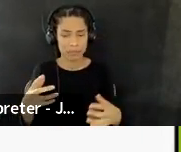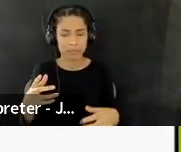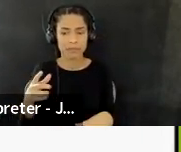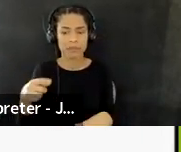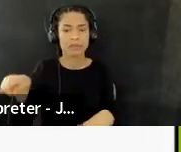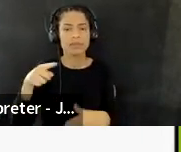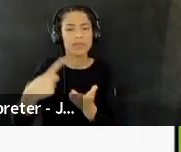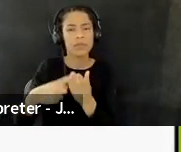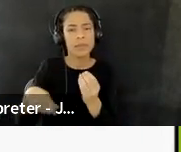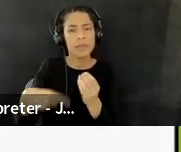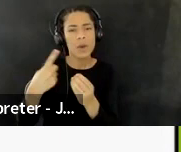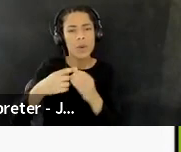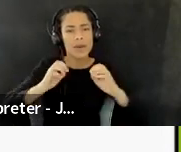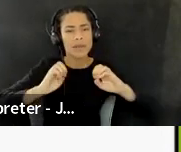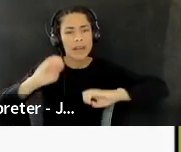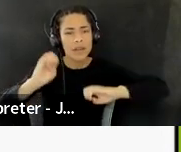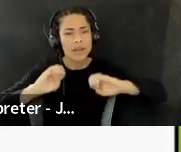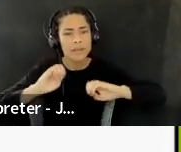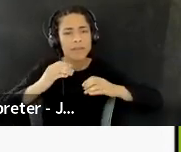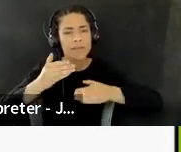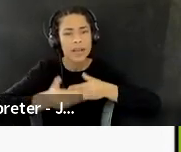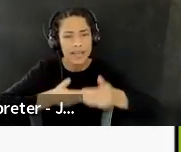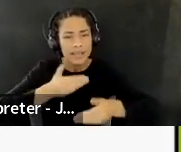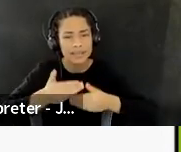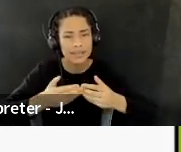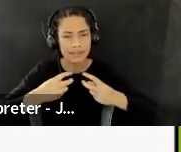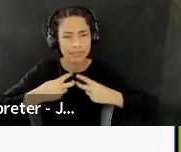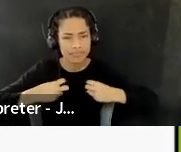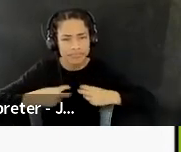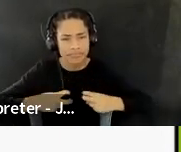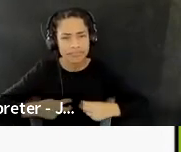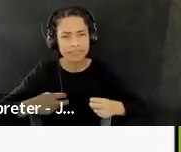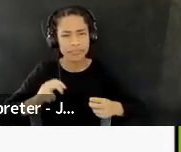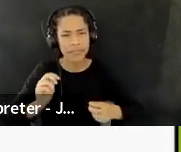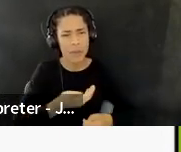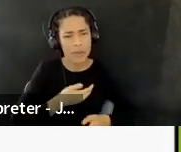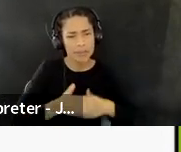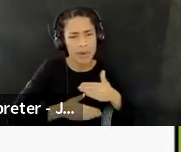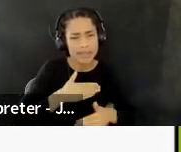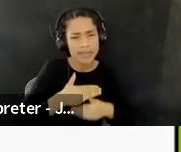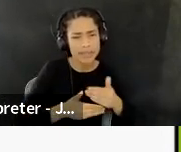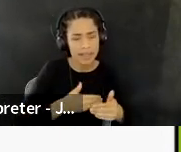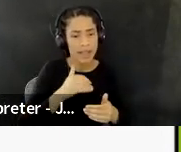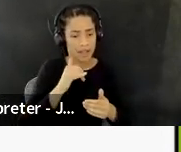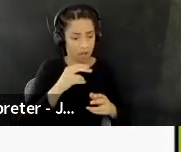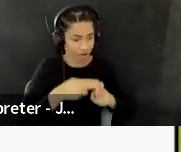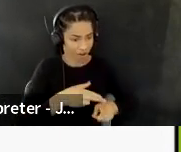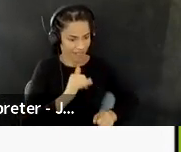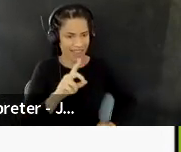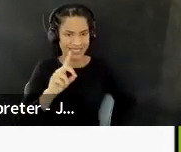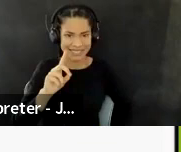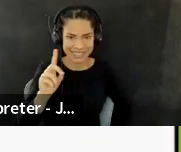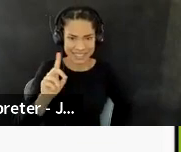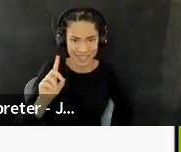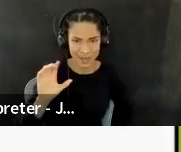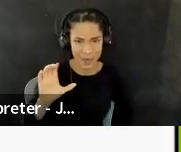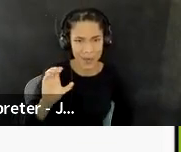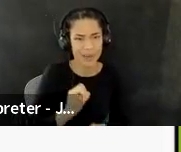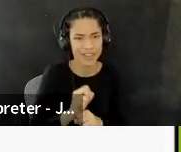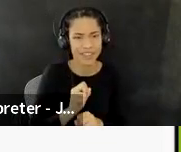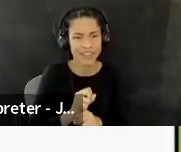evaluative processes, processes as, um, as decolonial work. Um, I feel like,